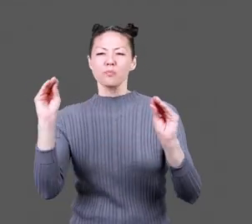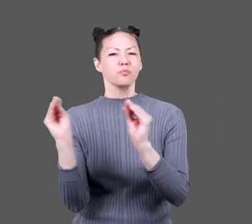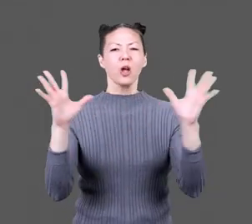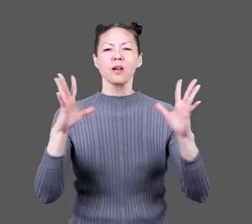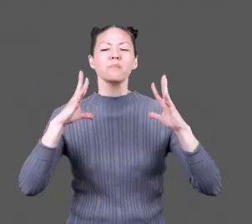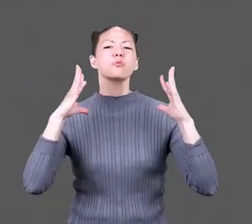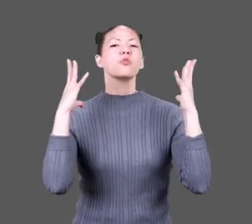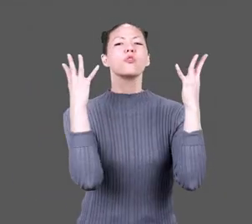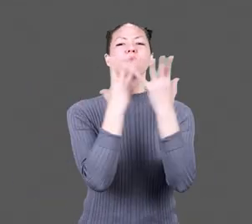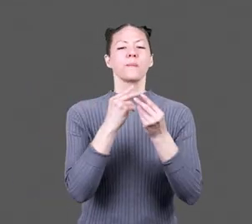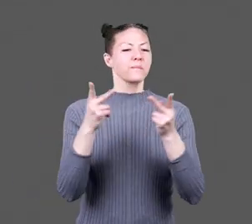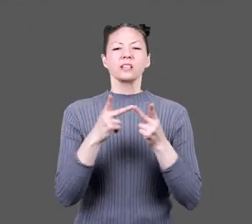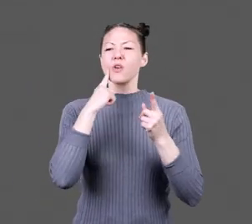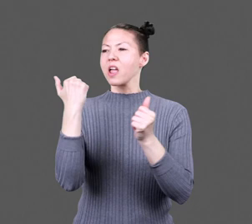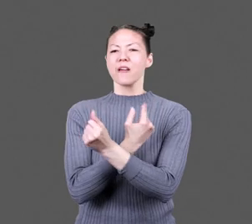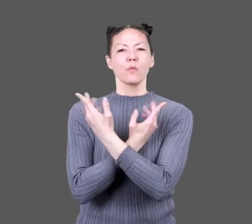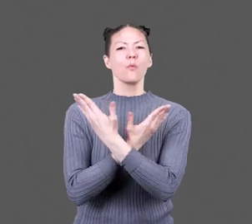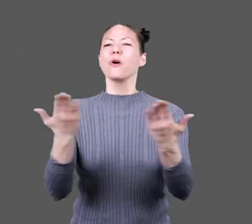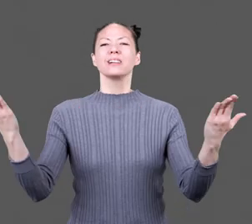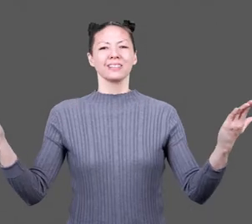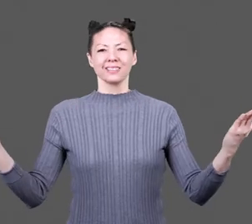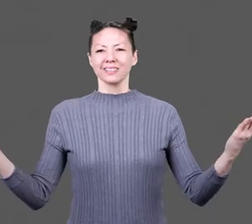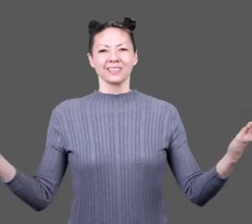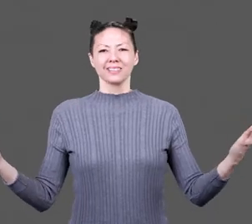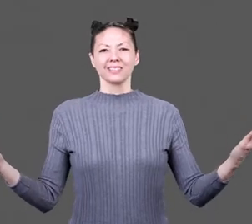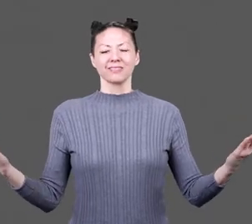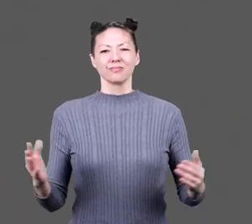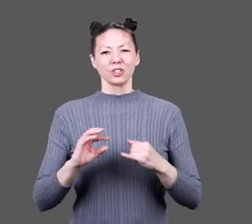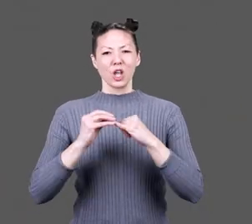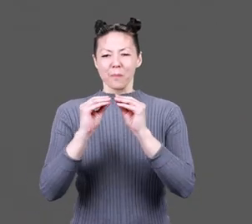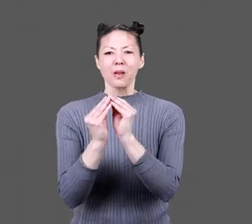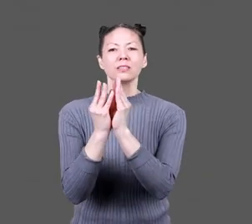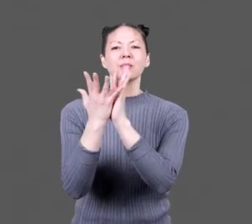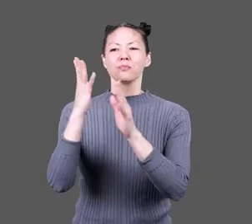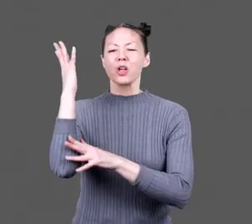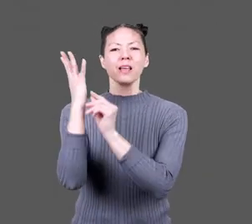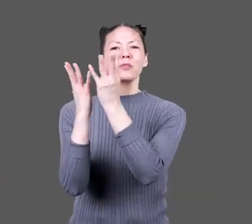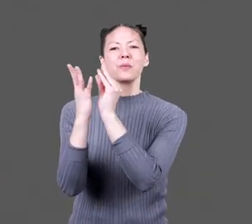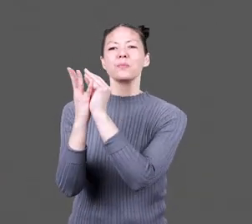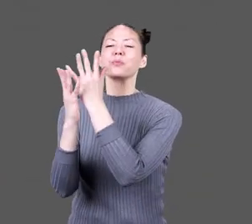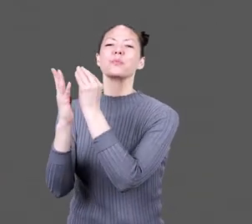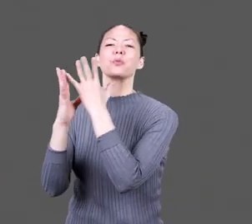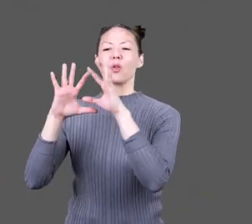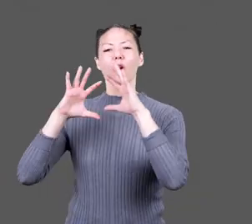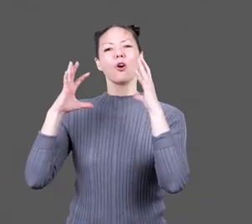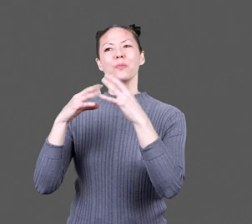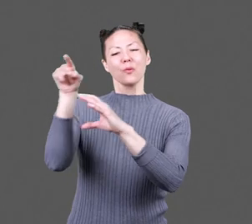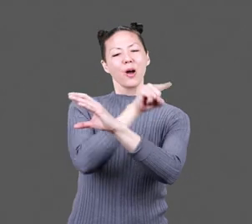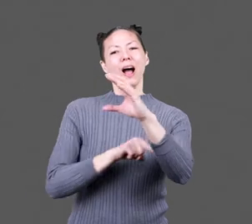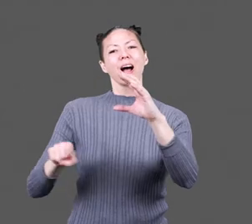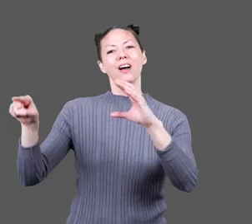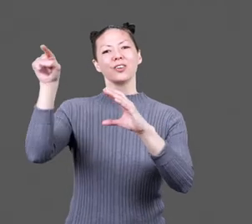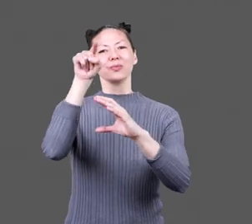world a bright and beautiful place for everyone. Cherry blossom branches surround a globe.